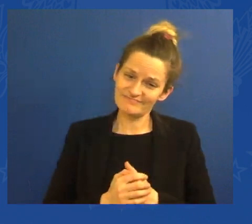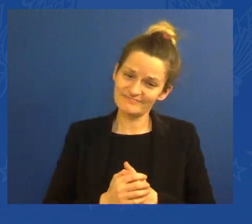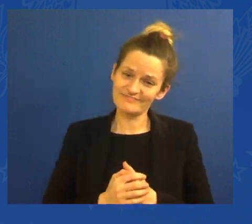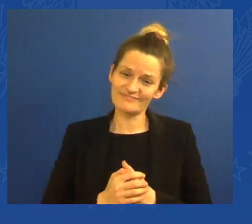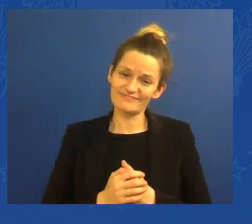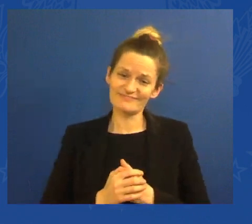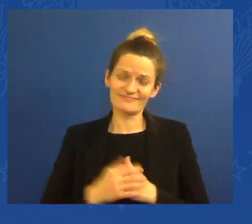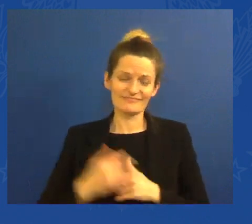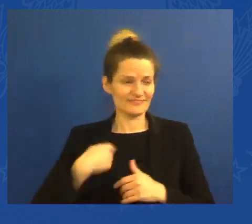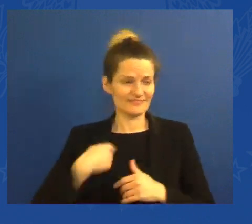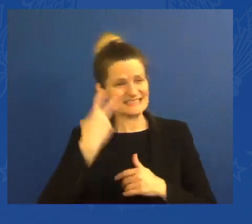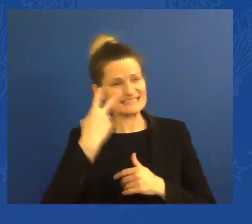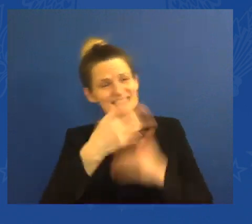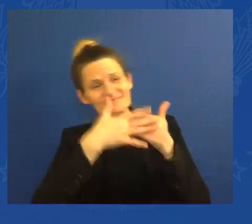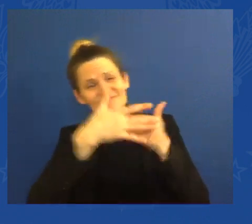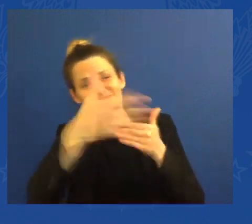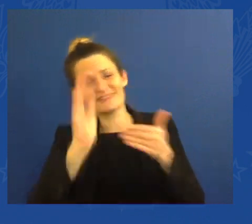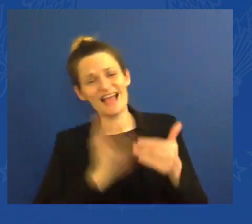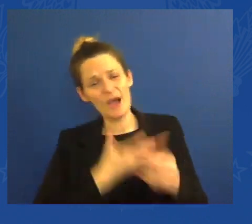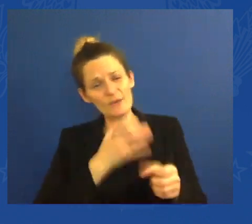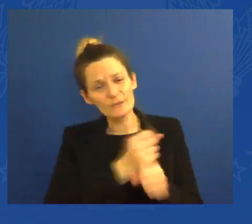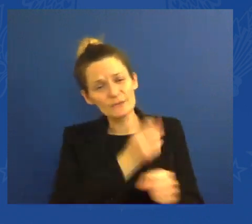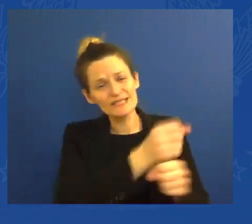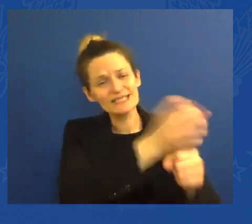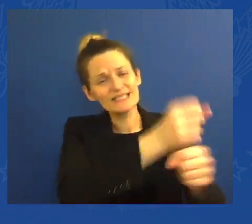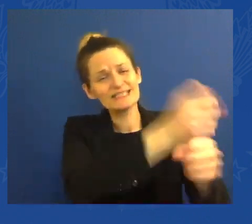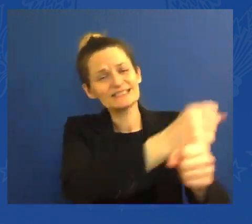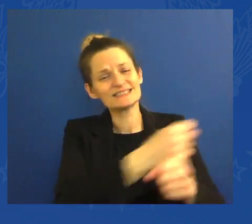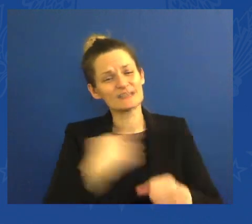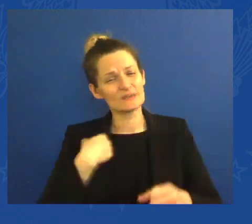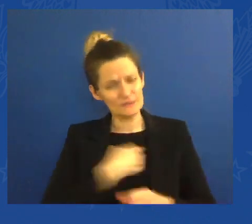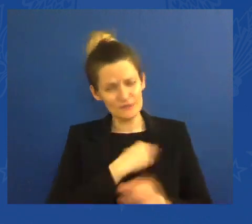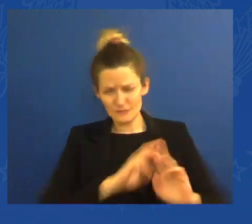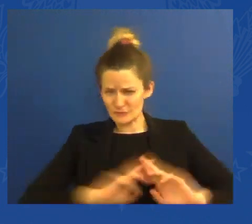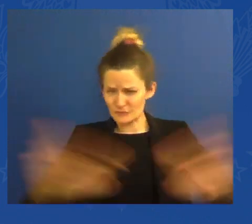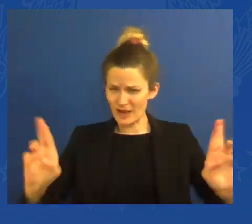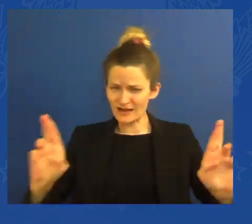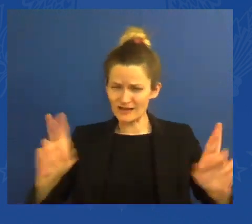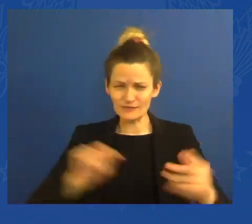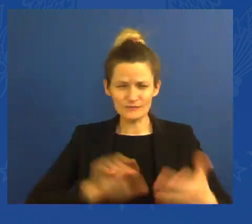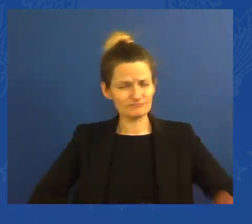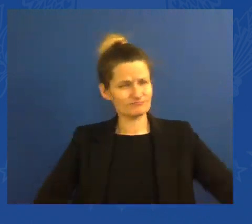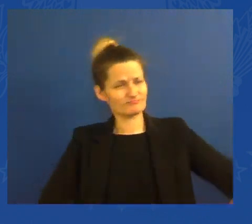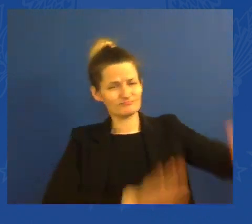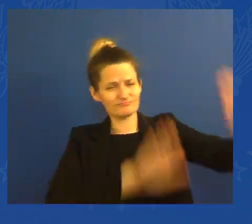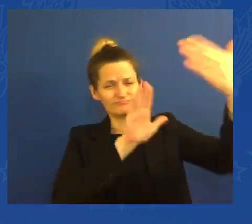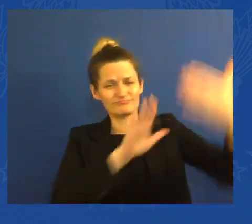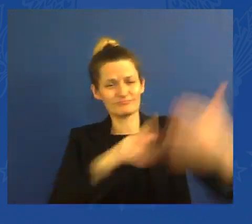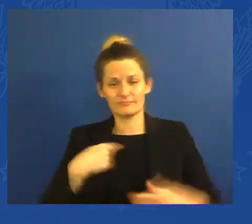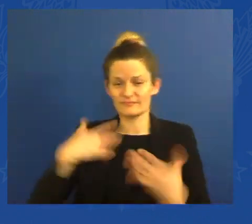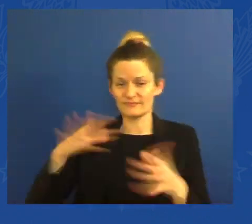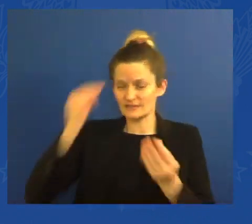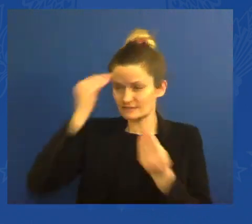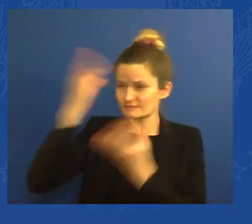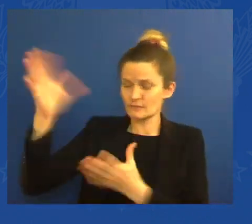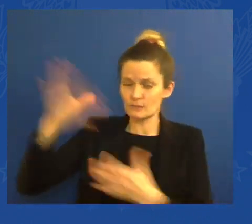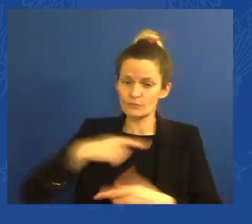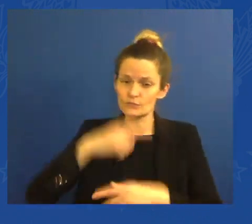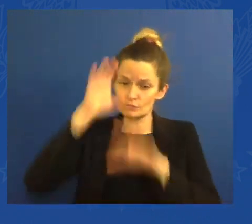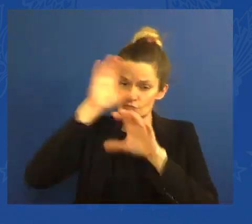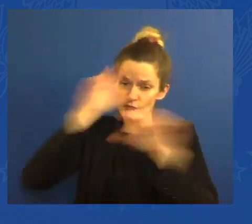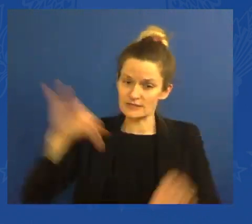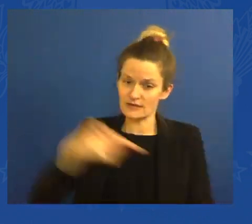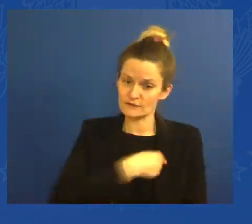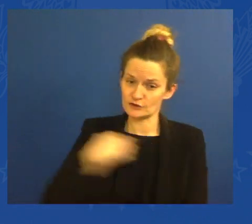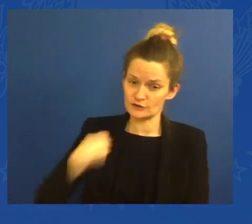face with the rest of the world. I told Xi Jinping, who I'm told I've met with more than any other world leader, that